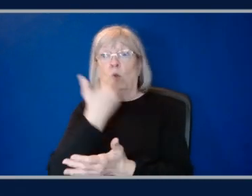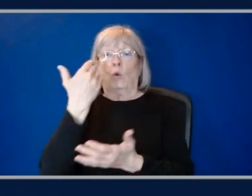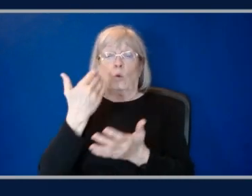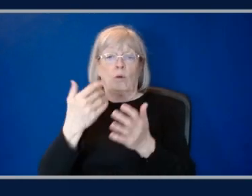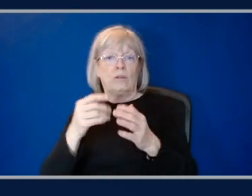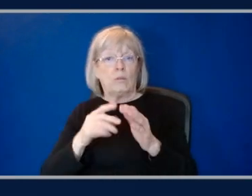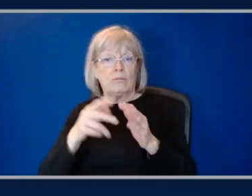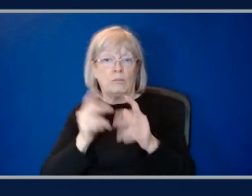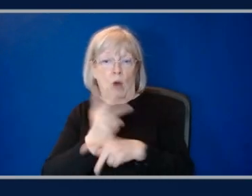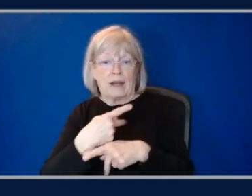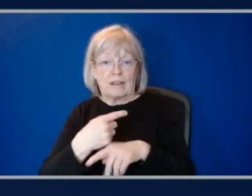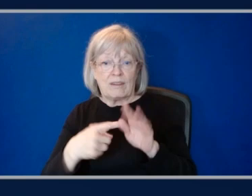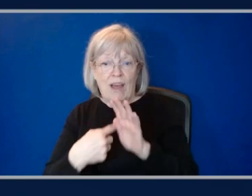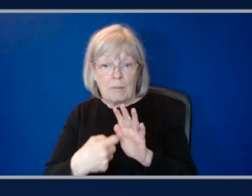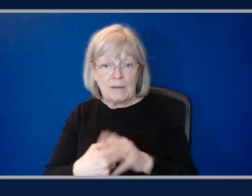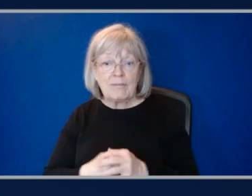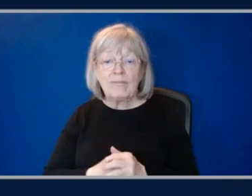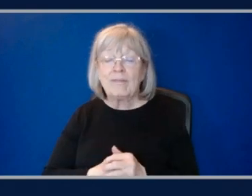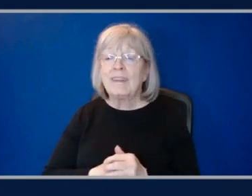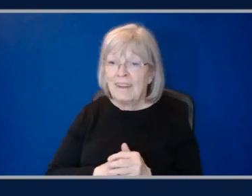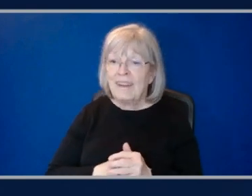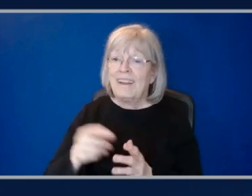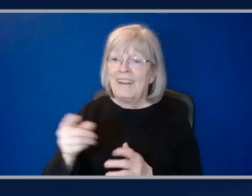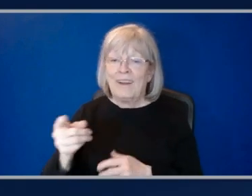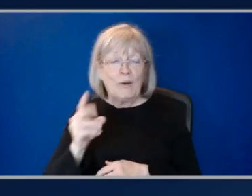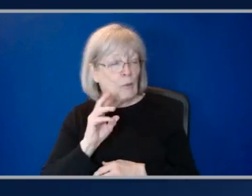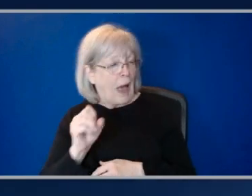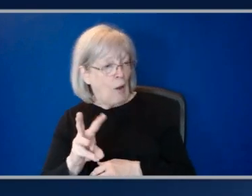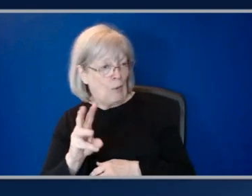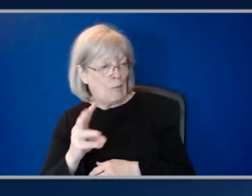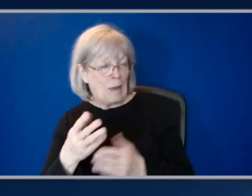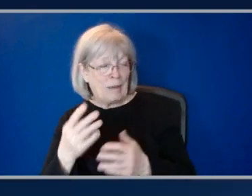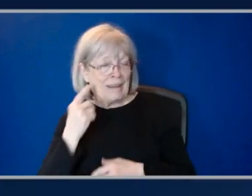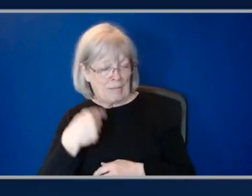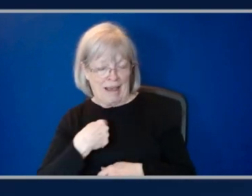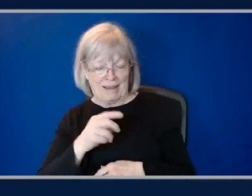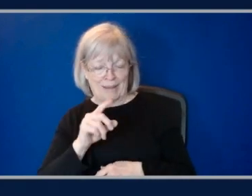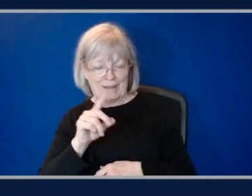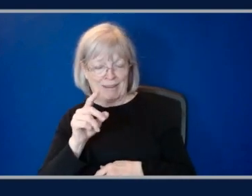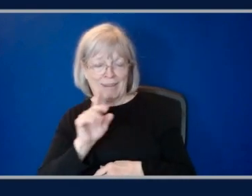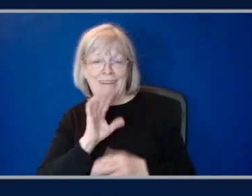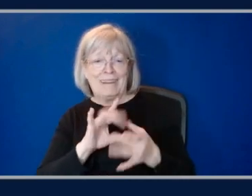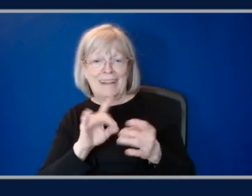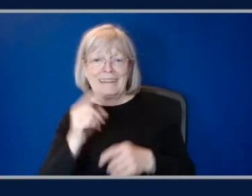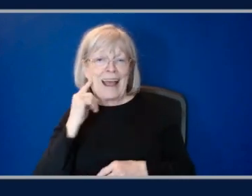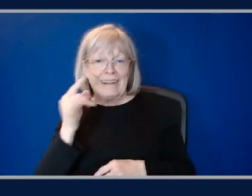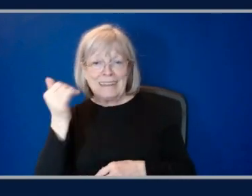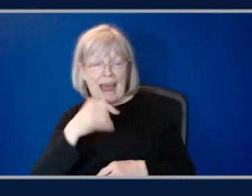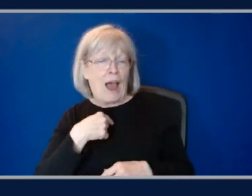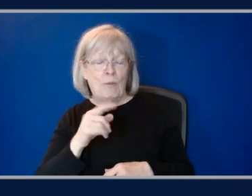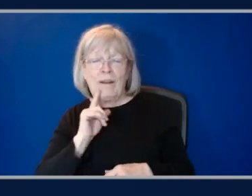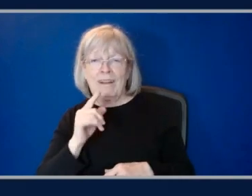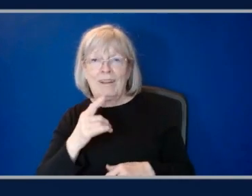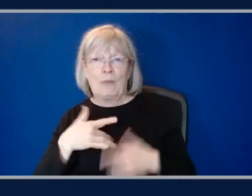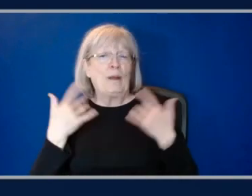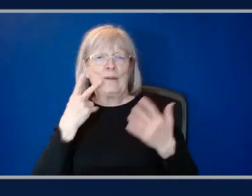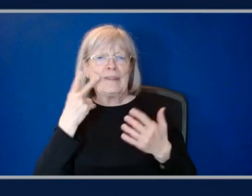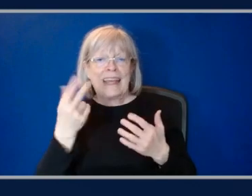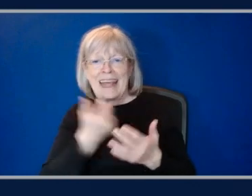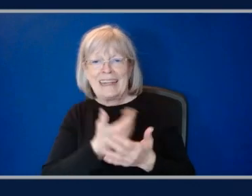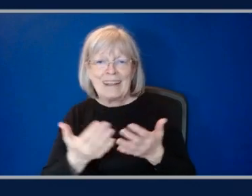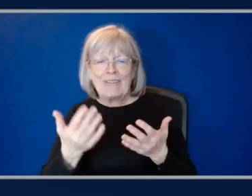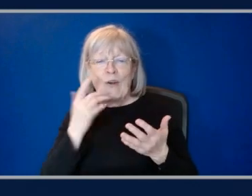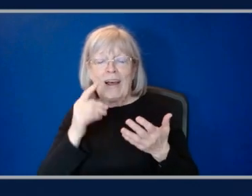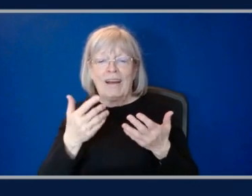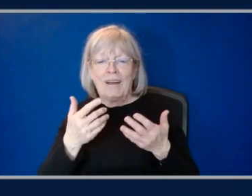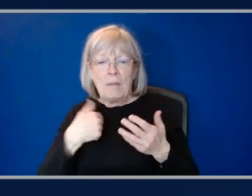I mean, I know it even sounds silly, but I would love to see anything that can help highlight and showcase what